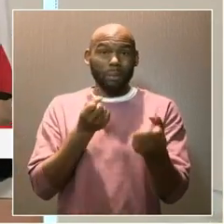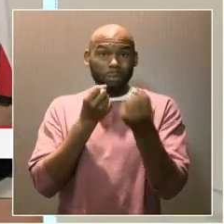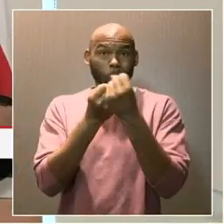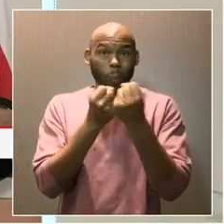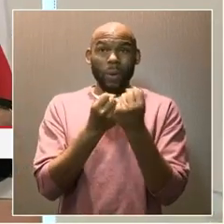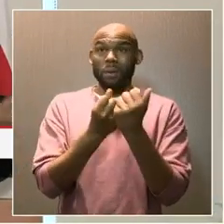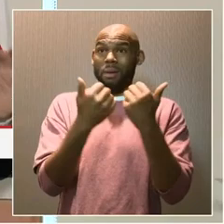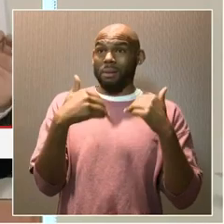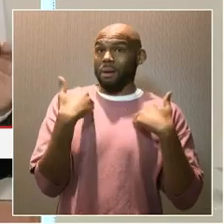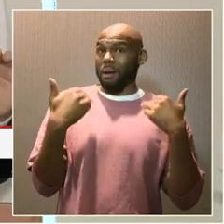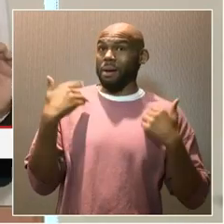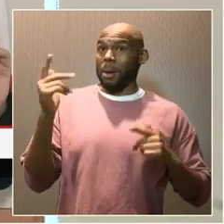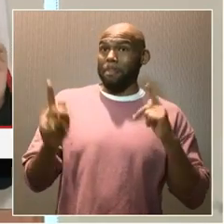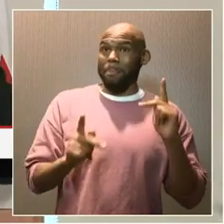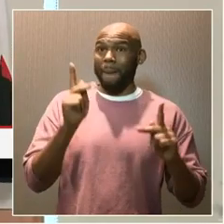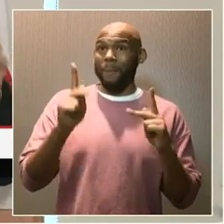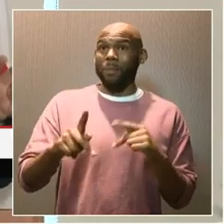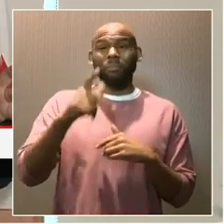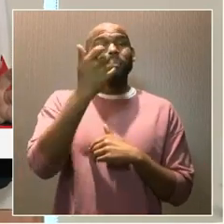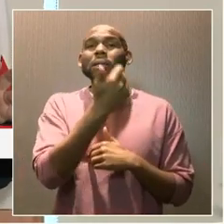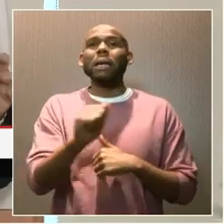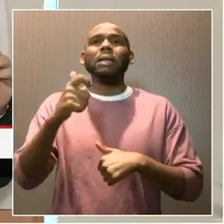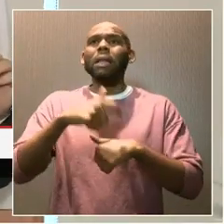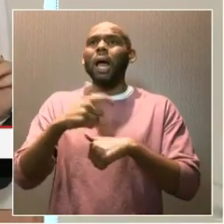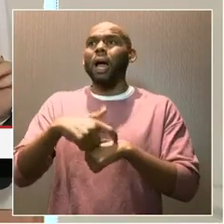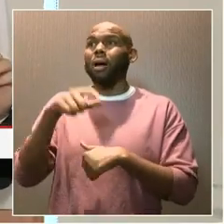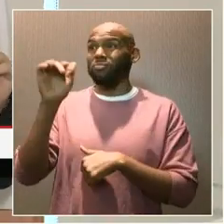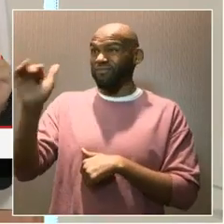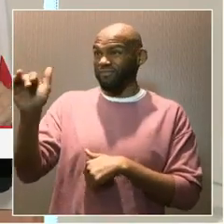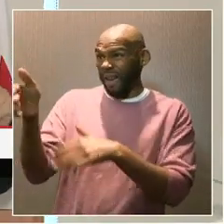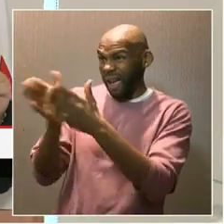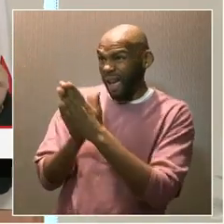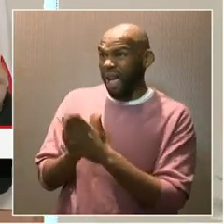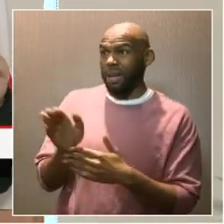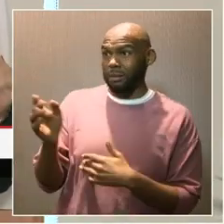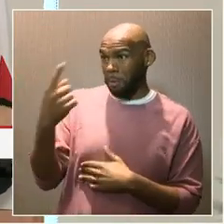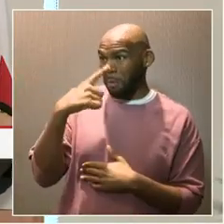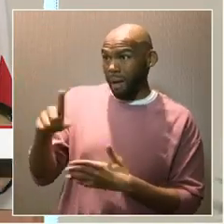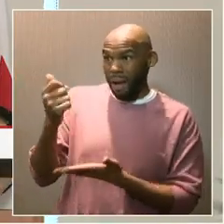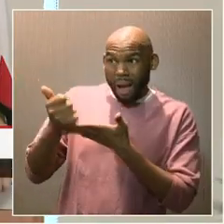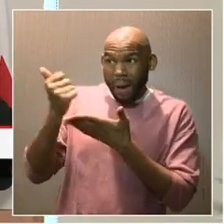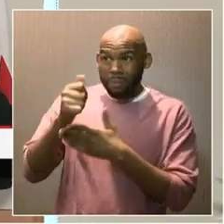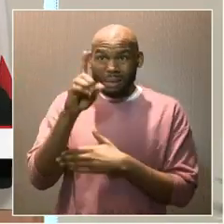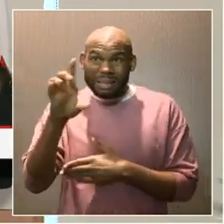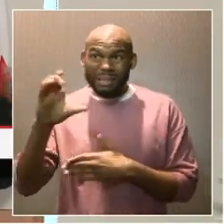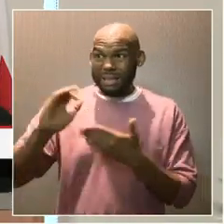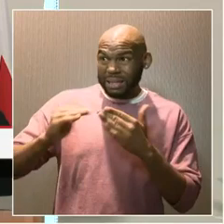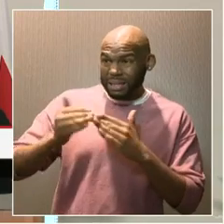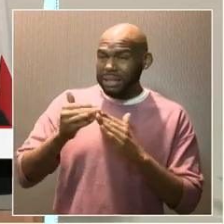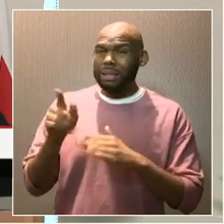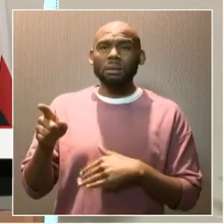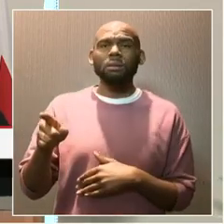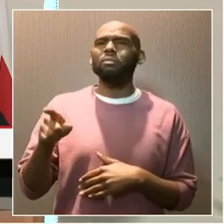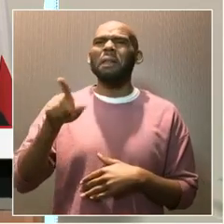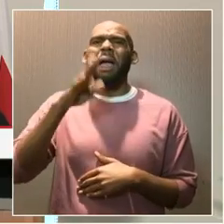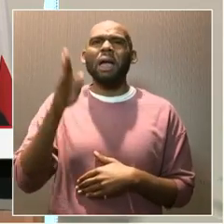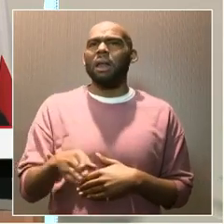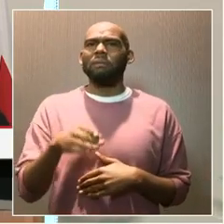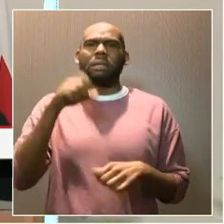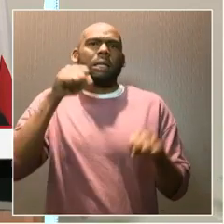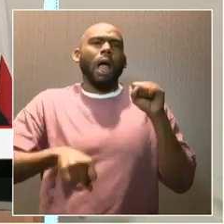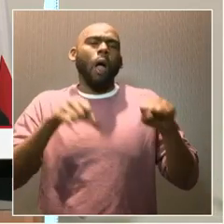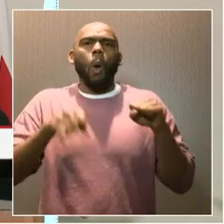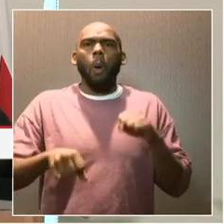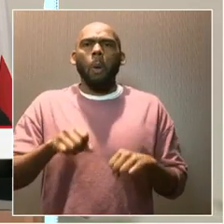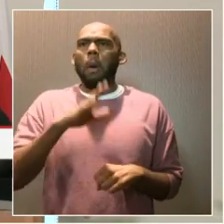of young people. Anytime they are called and asked to help the city, it's never even a doubt in